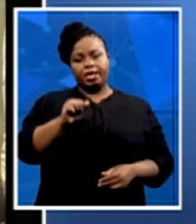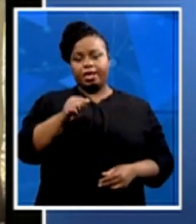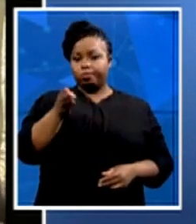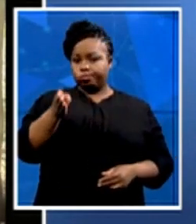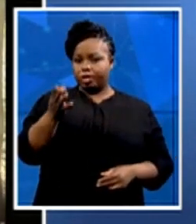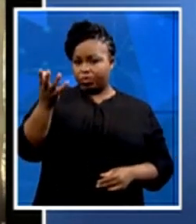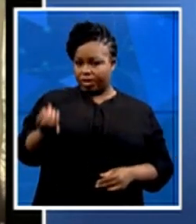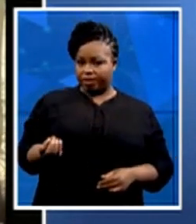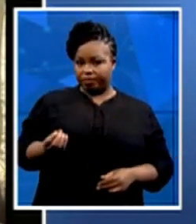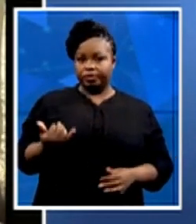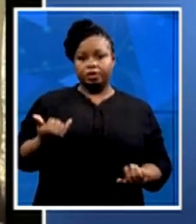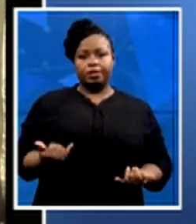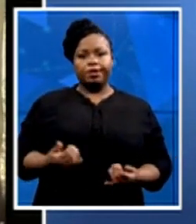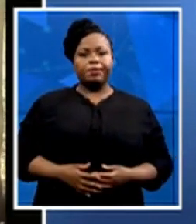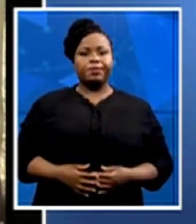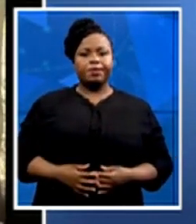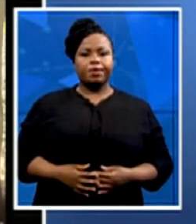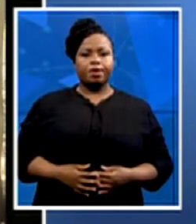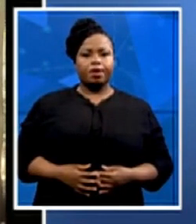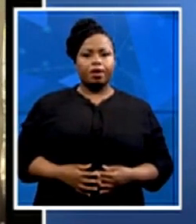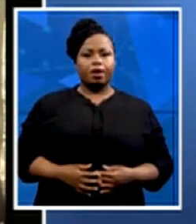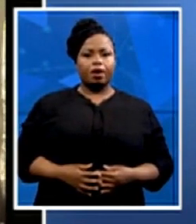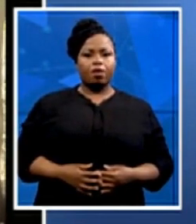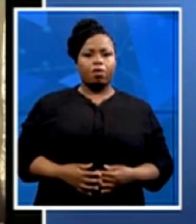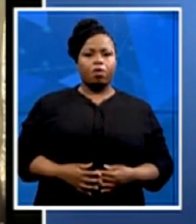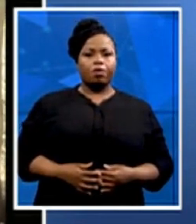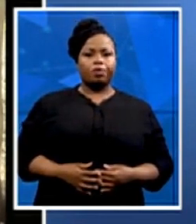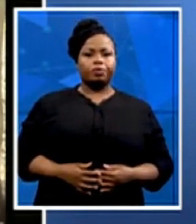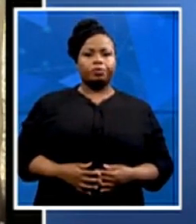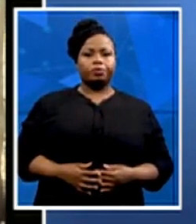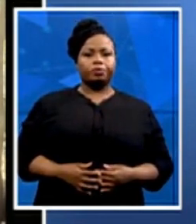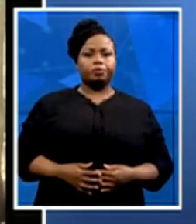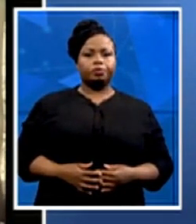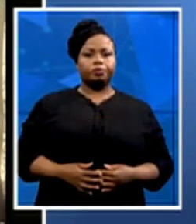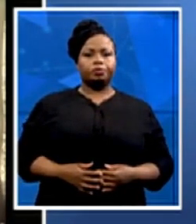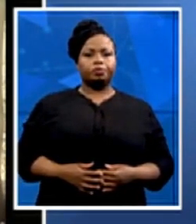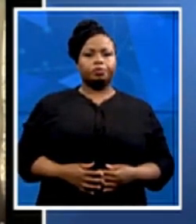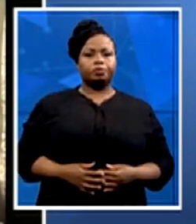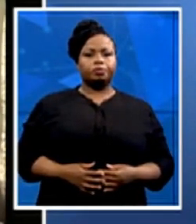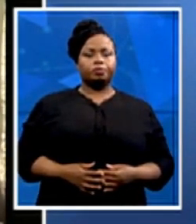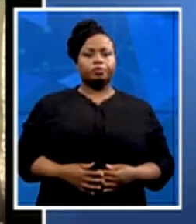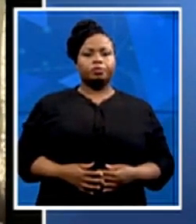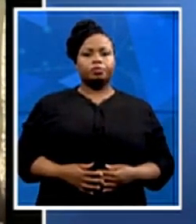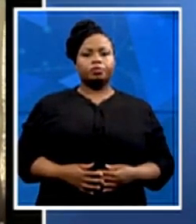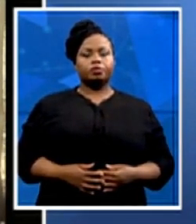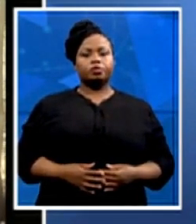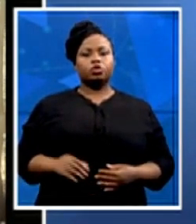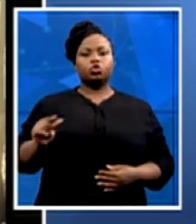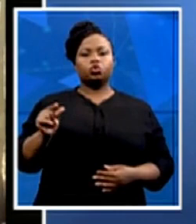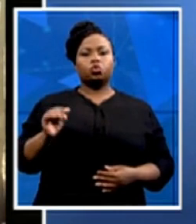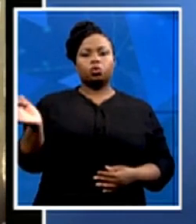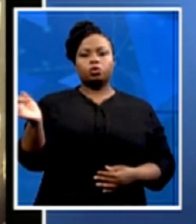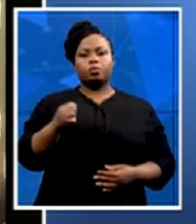is part of the colleagues that are going to soon be appointing the board for that, again, is a policy, well,